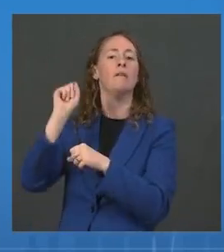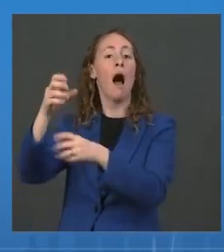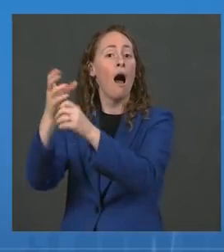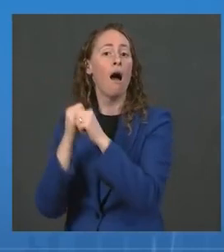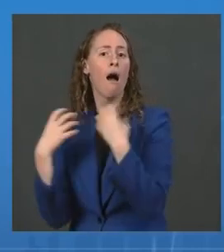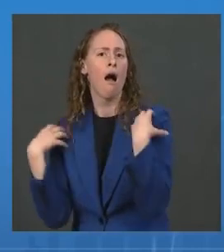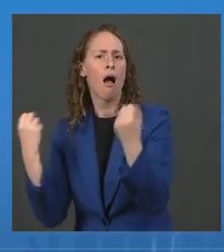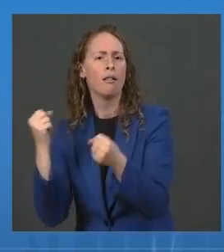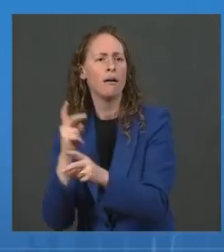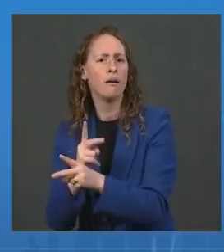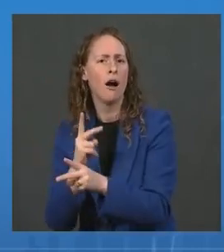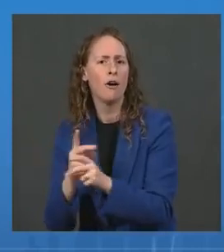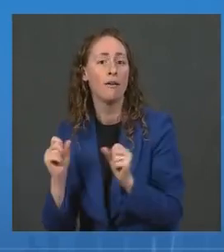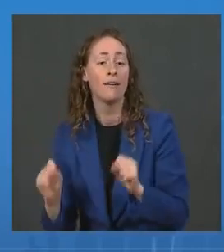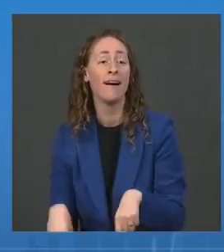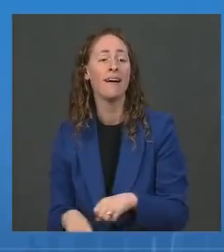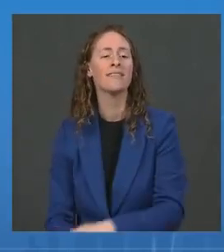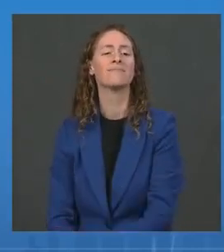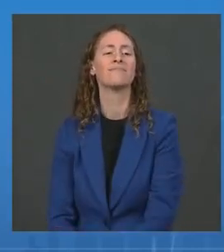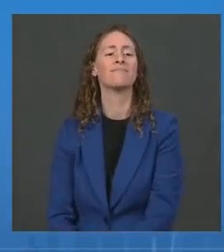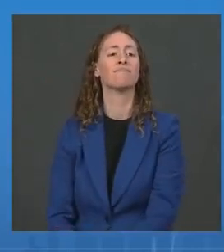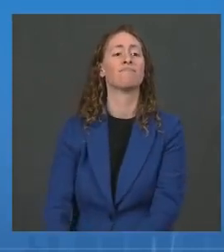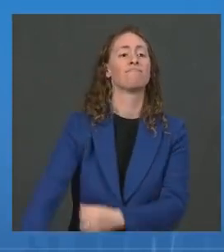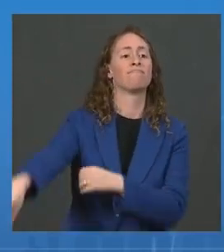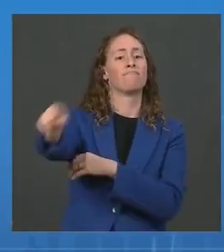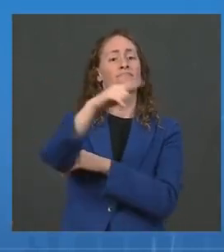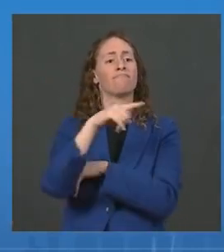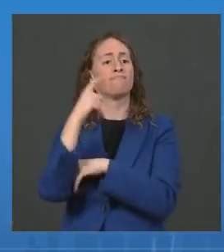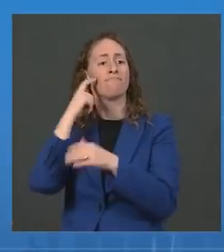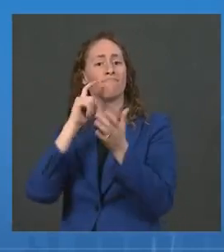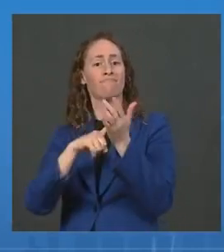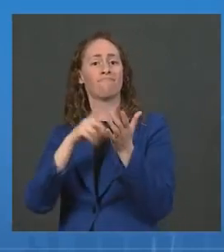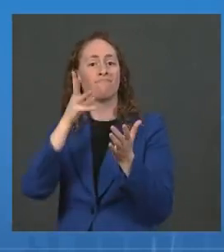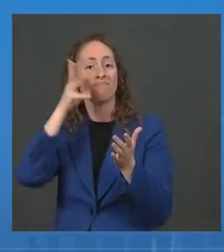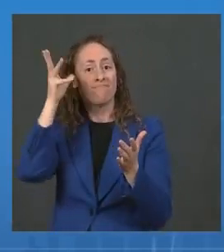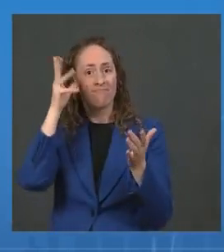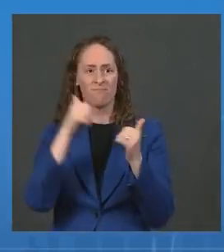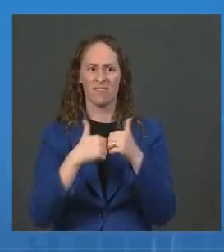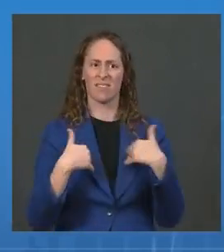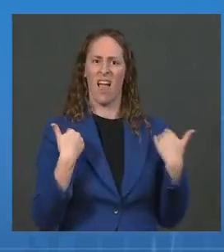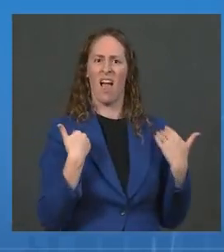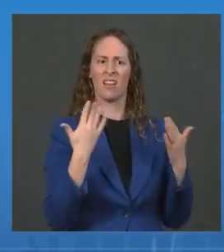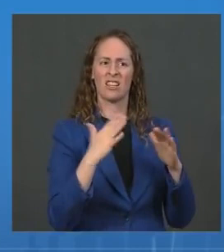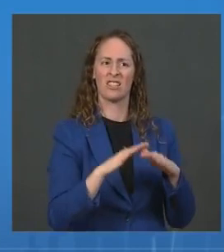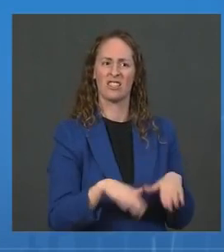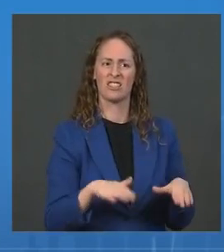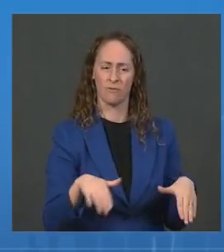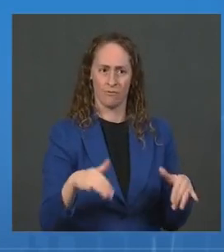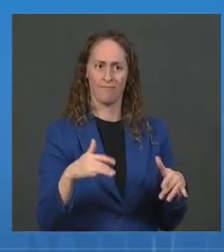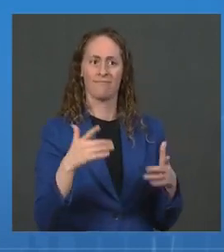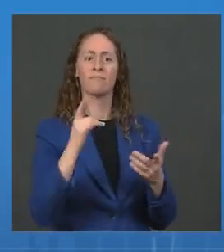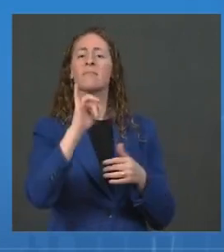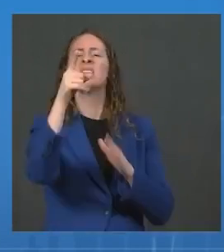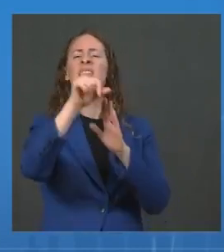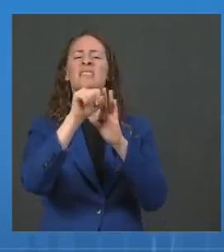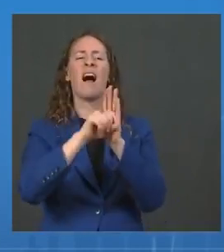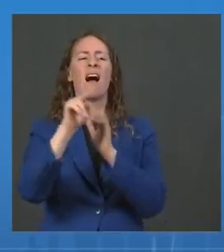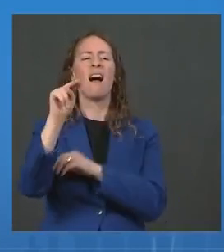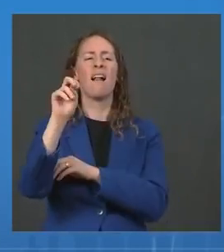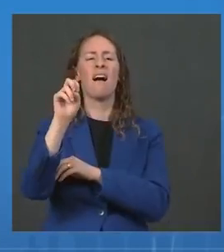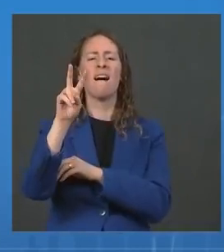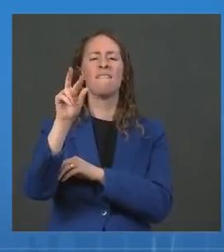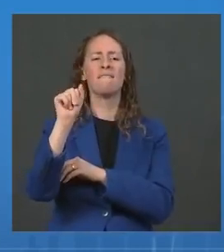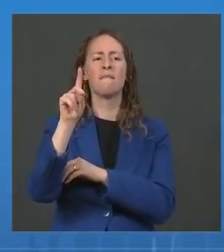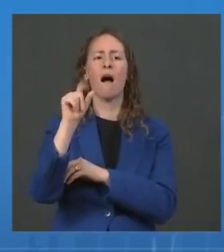youth, especially as kids go back to school. The organization Immunize Nevada recently hosted an all-day back-to-school vaccination event.